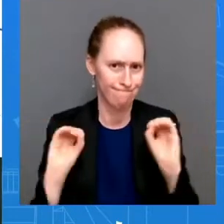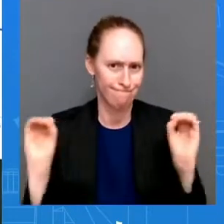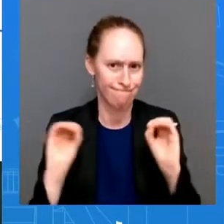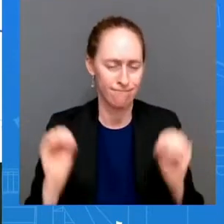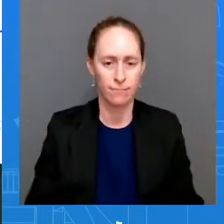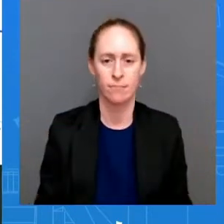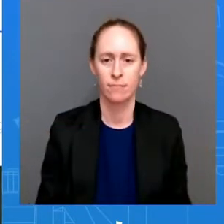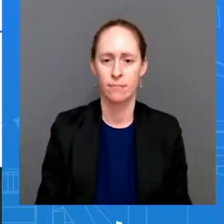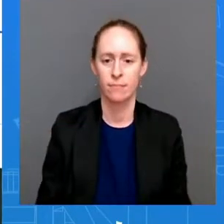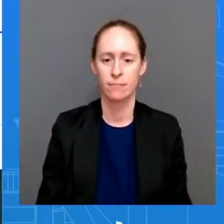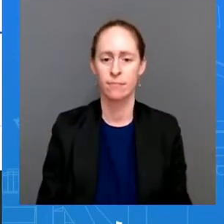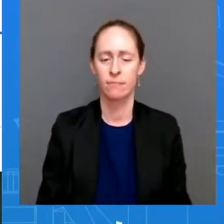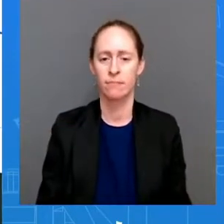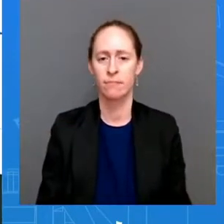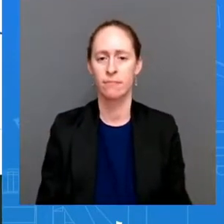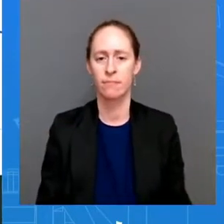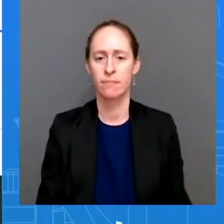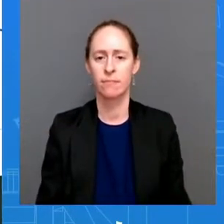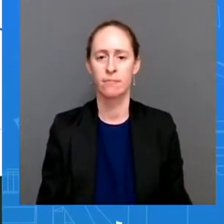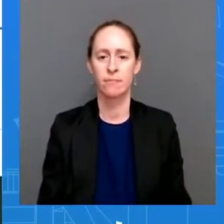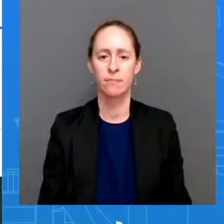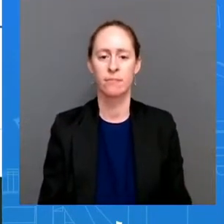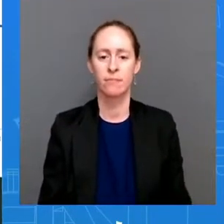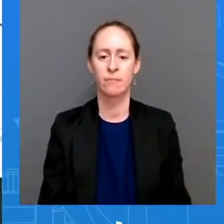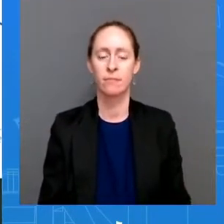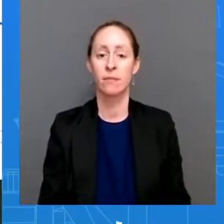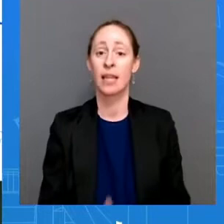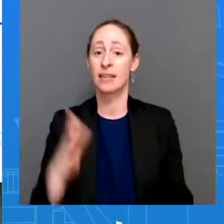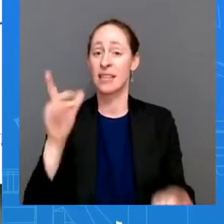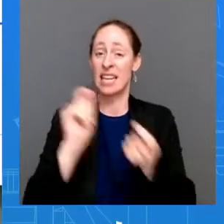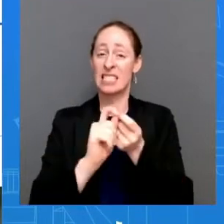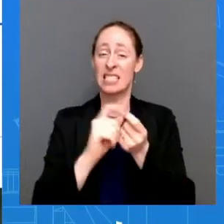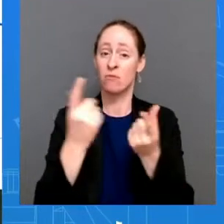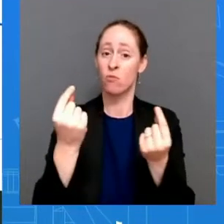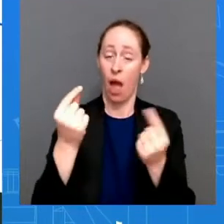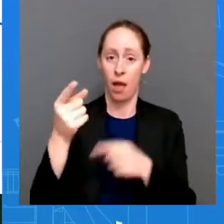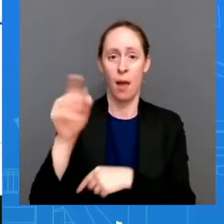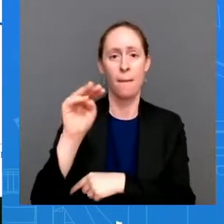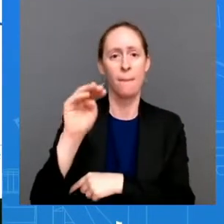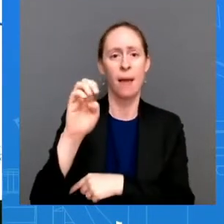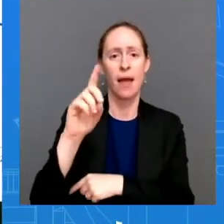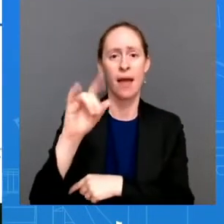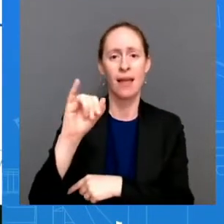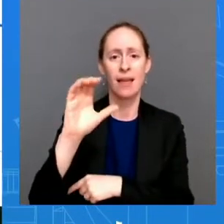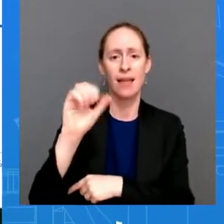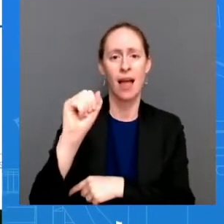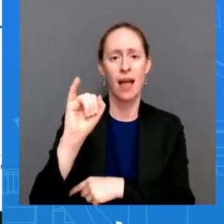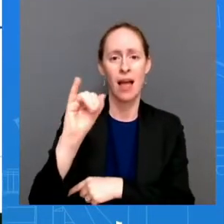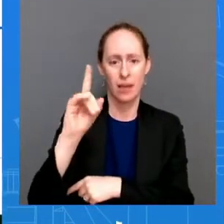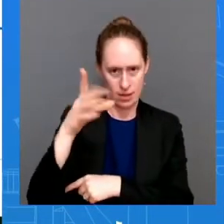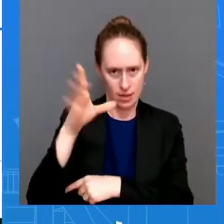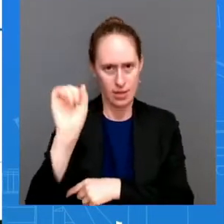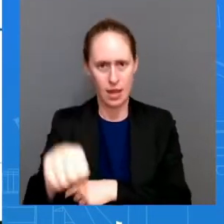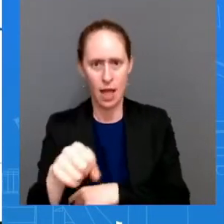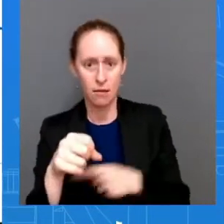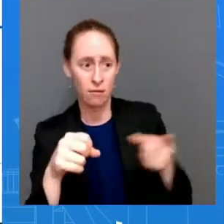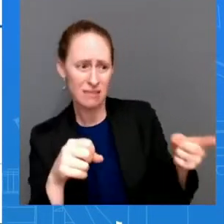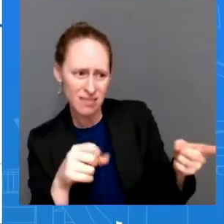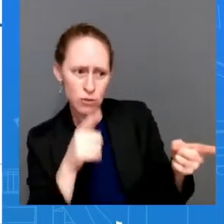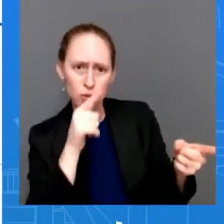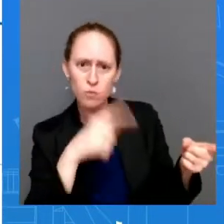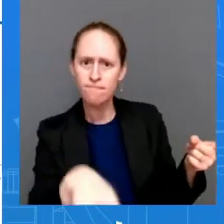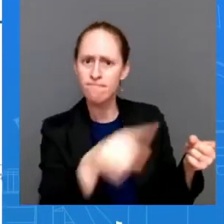comprehensive healthcare to women with low incomes. This care includes family planning services, such as contraception,